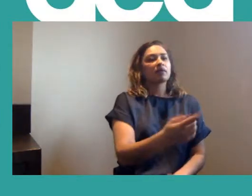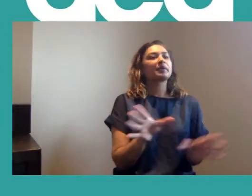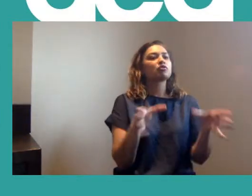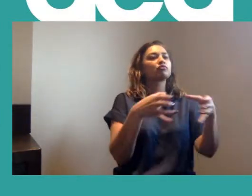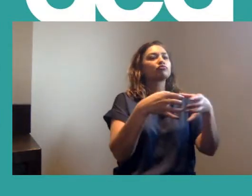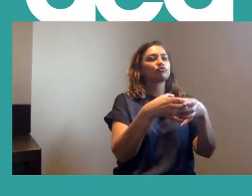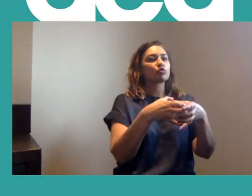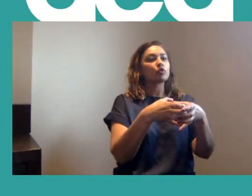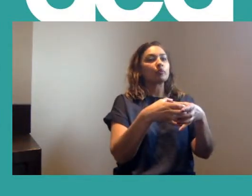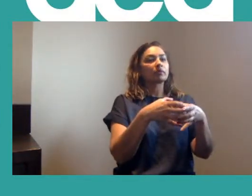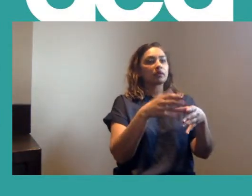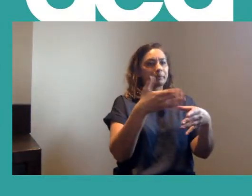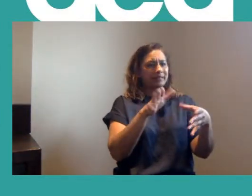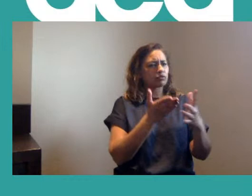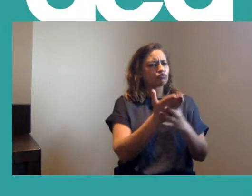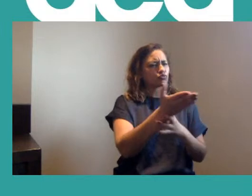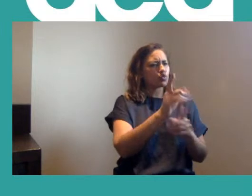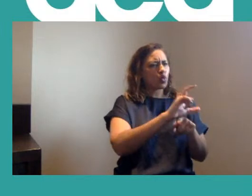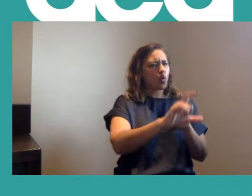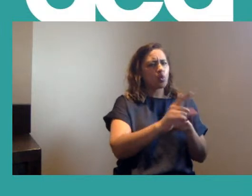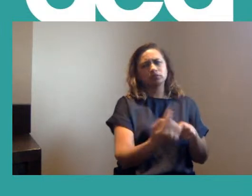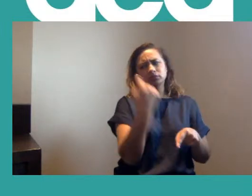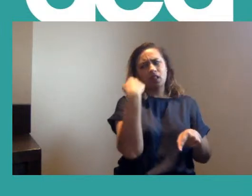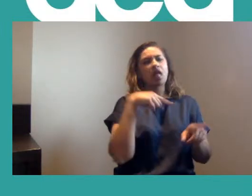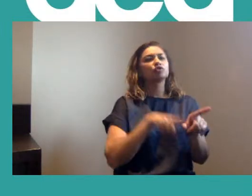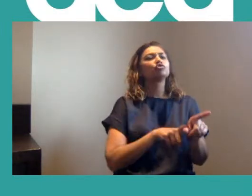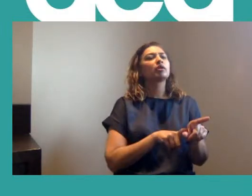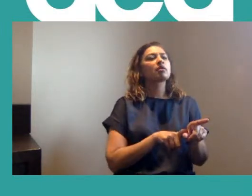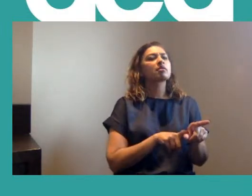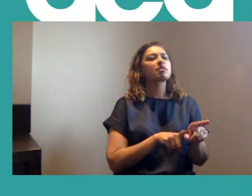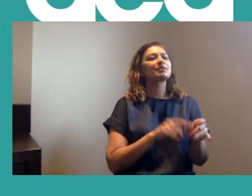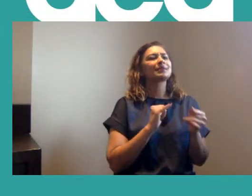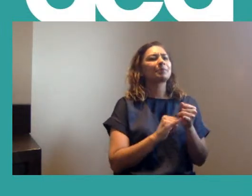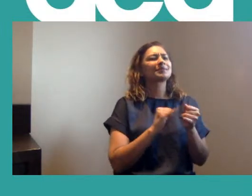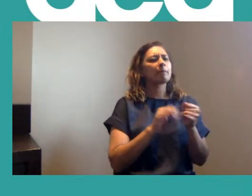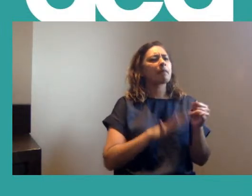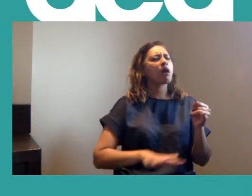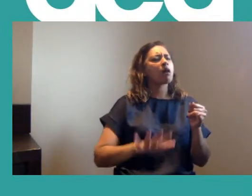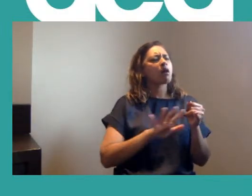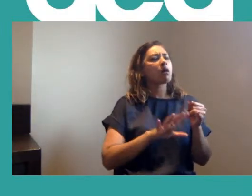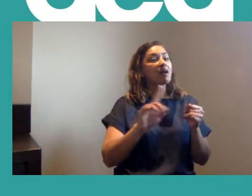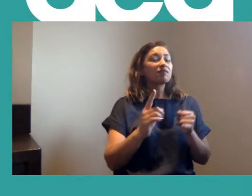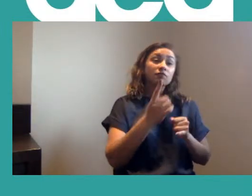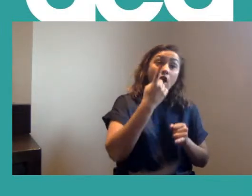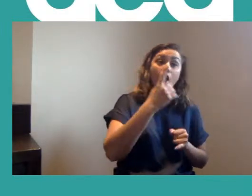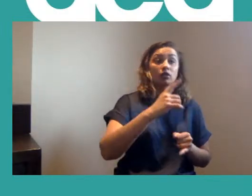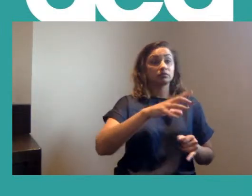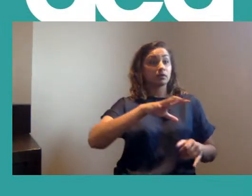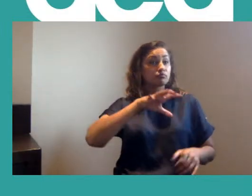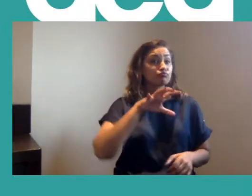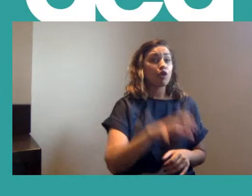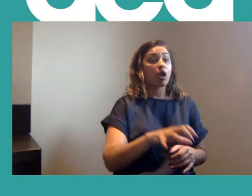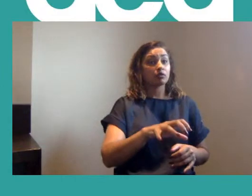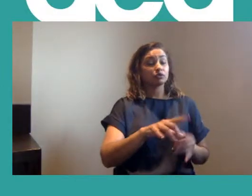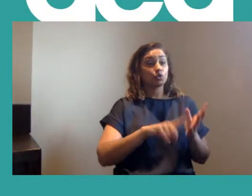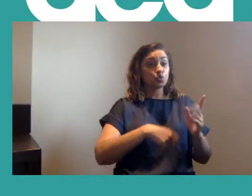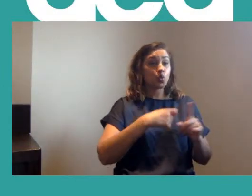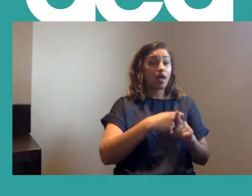through this training course in the autumn. And they were the first union branch in the UK,